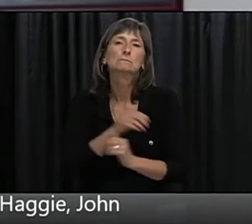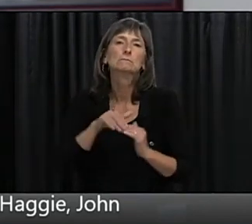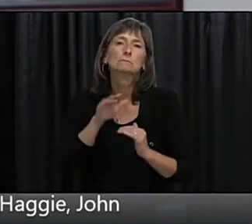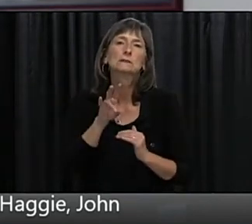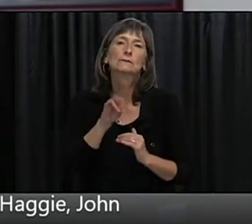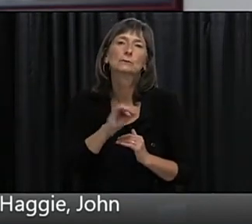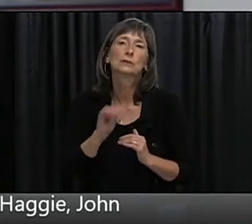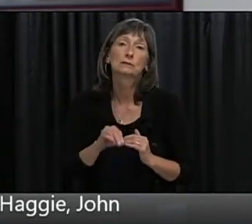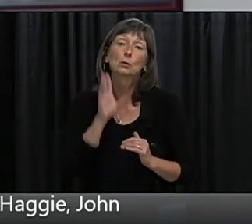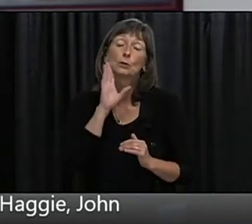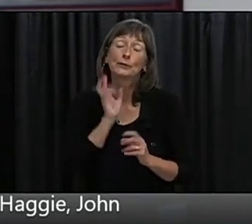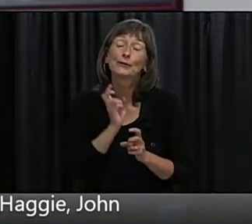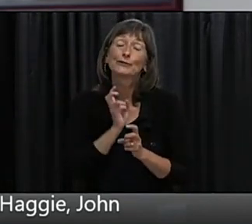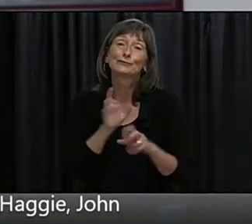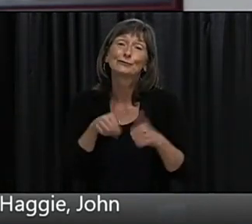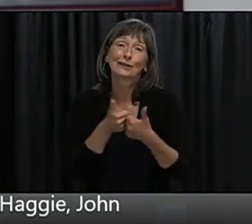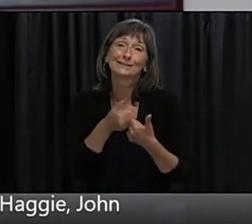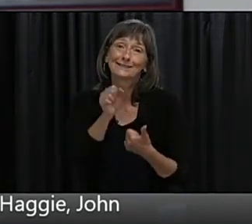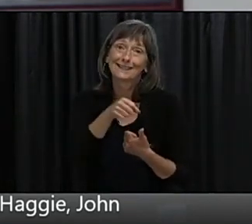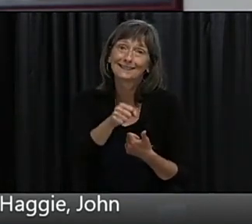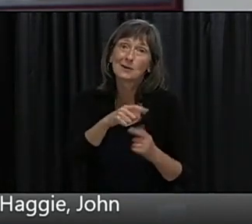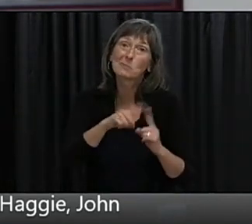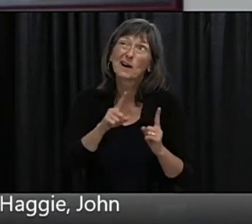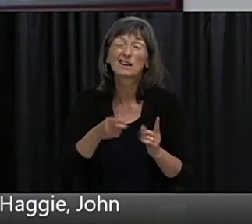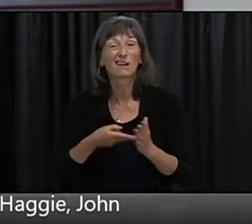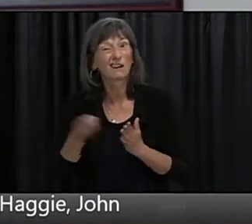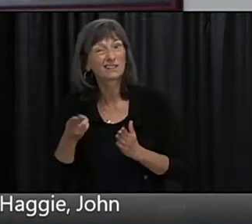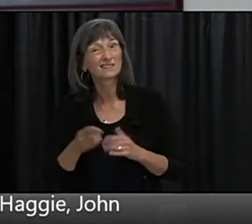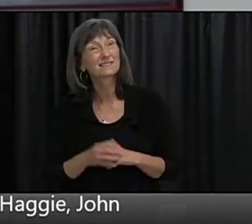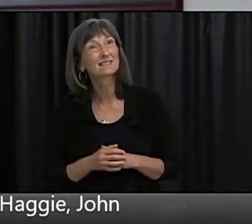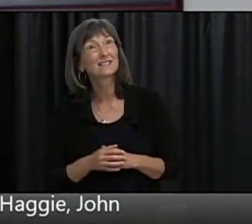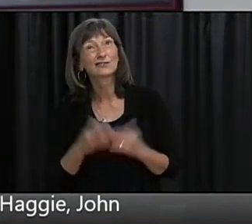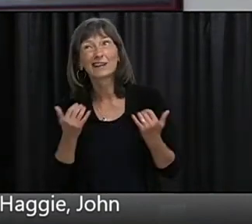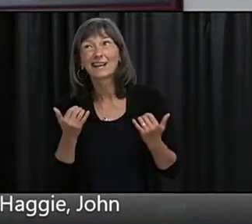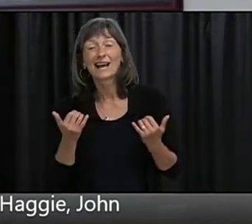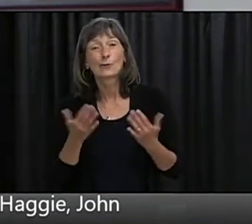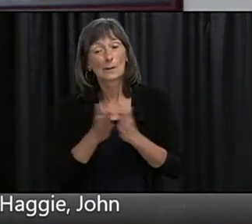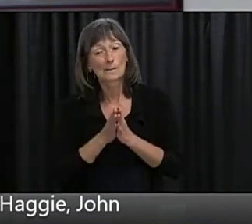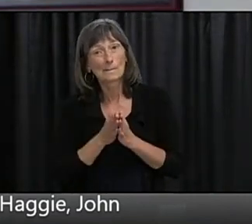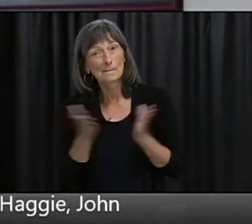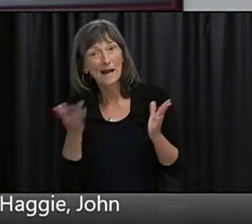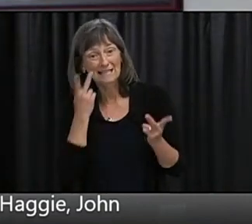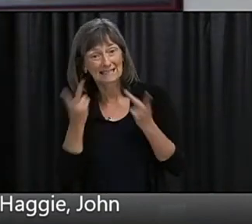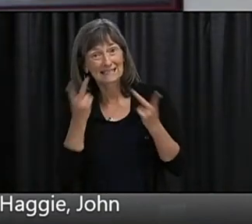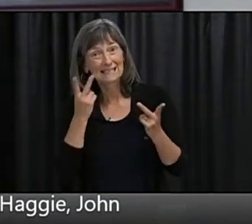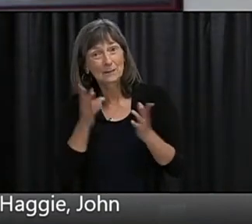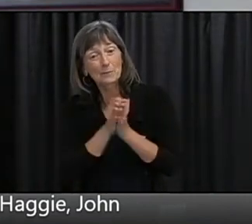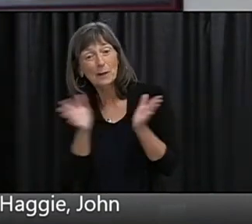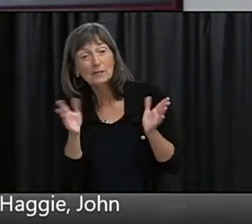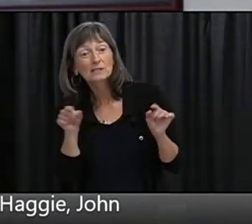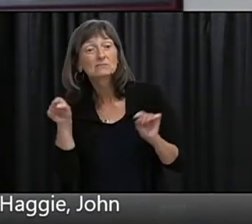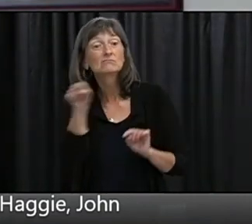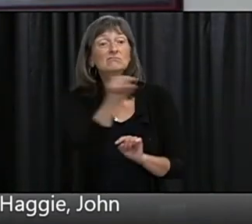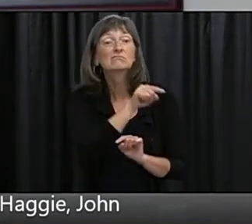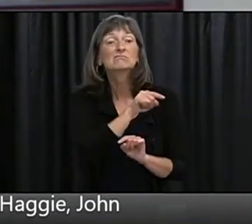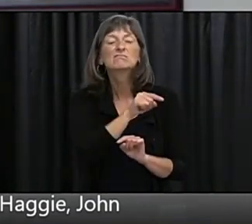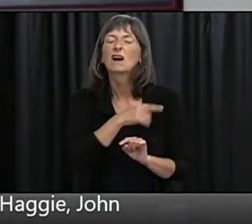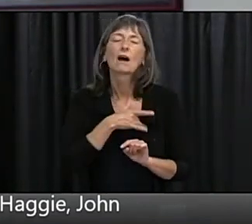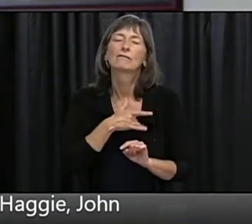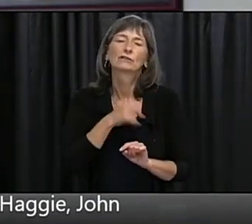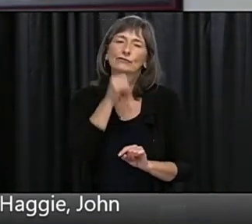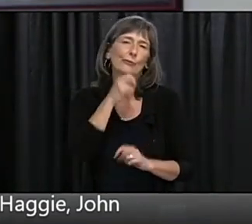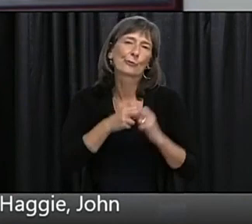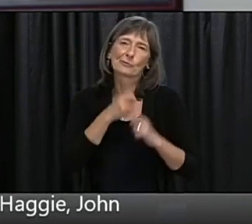challenge quite honestly given the public view that I see I think there will be a significant